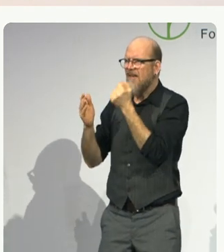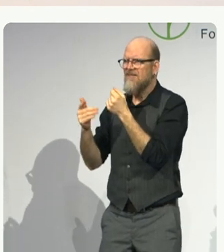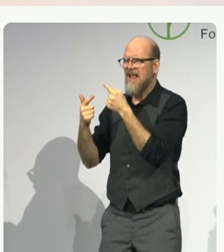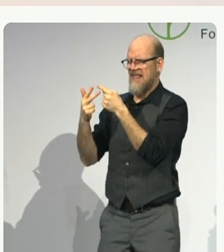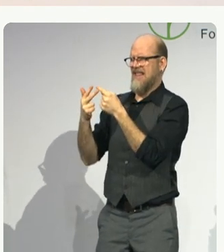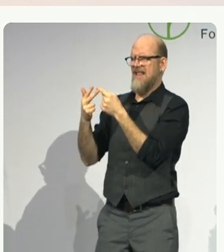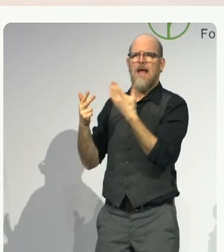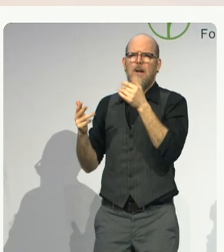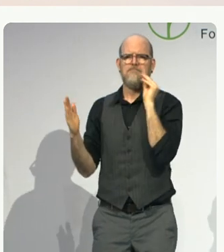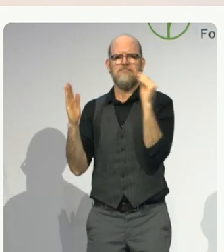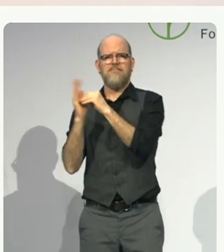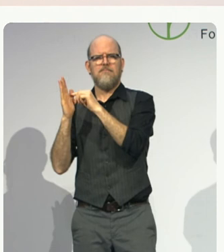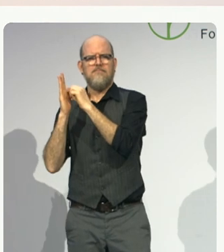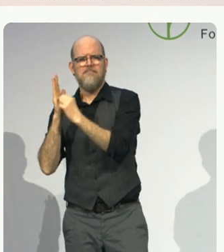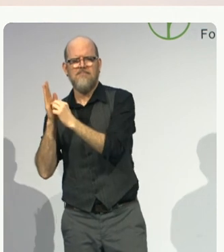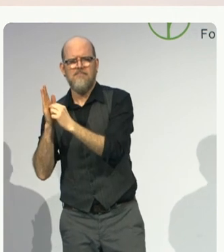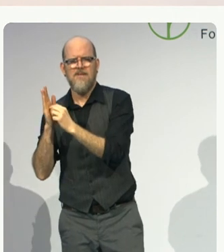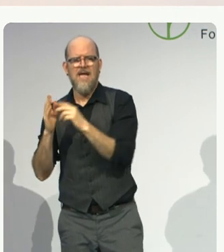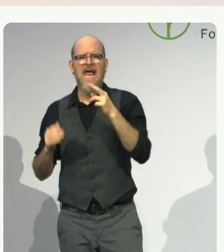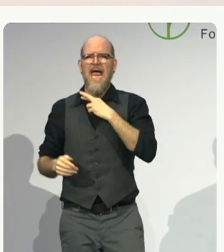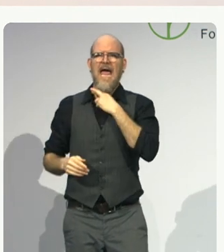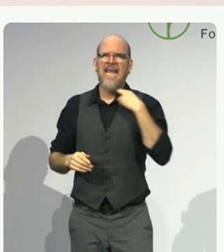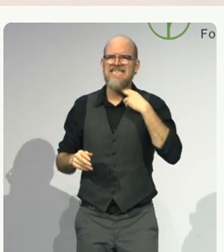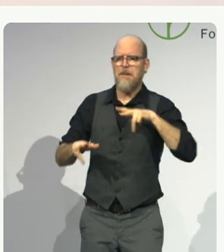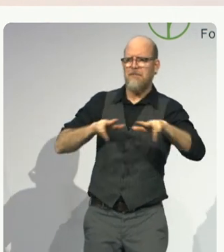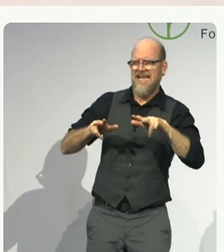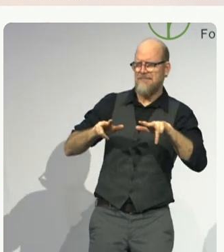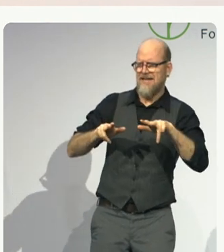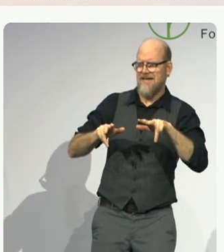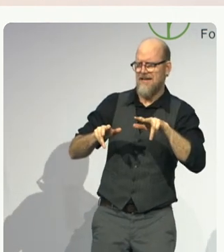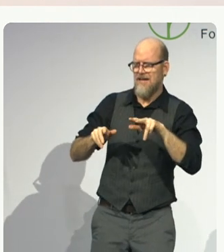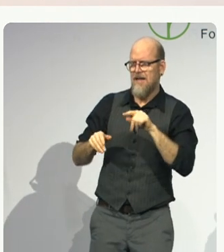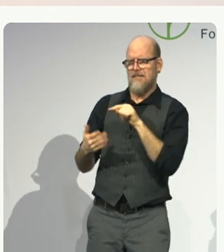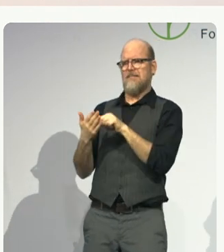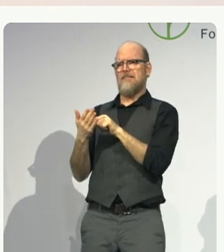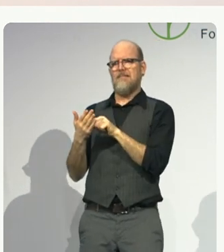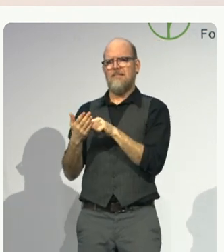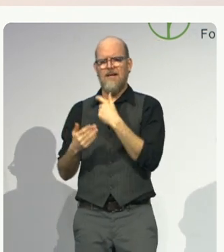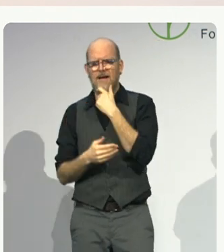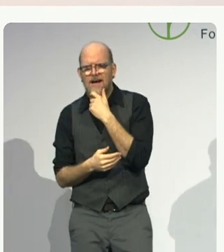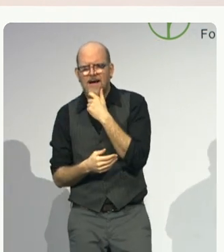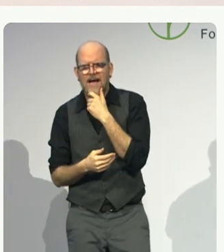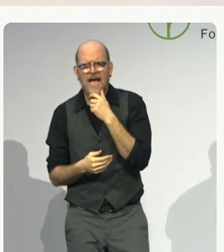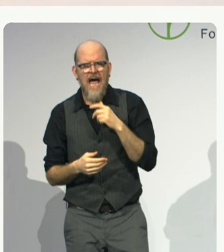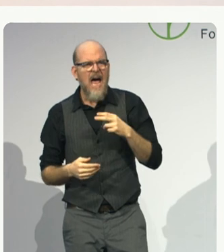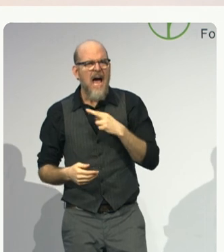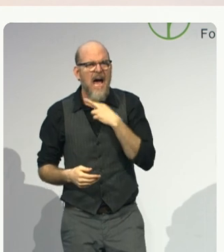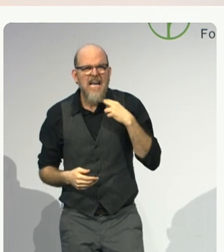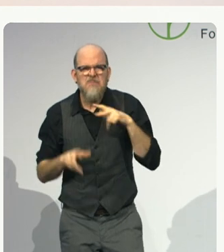I have to say, I didn't think I was a risk to them. I thought I was an asset to them.